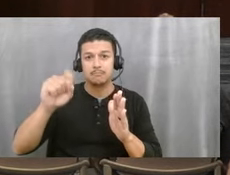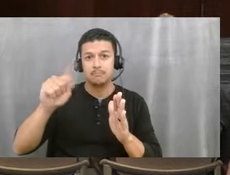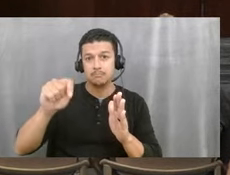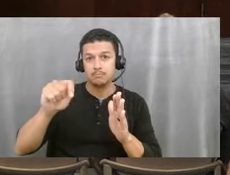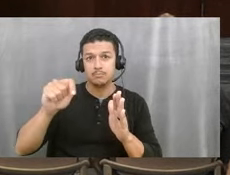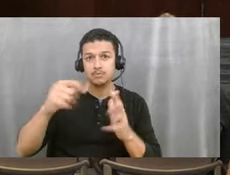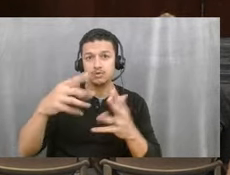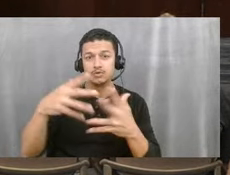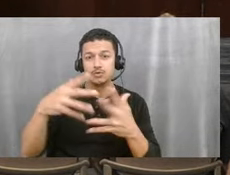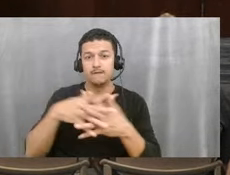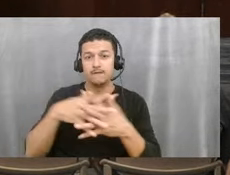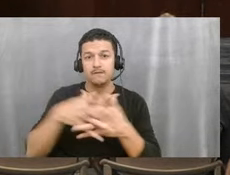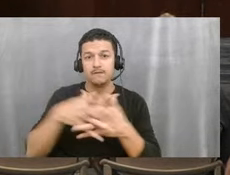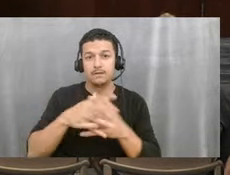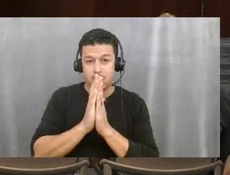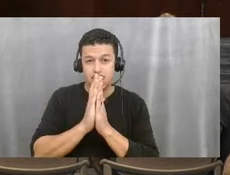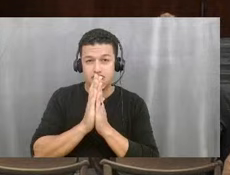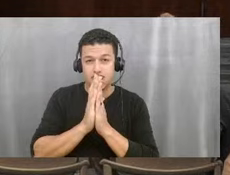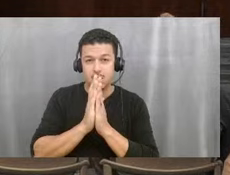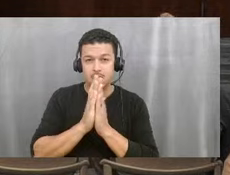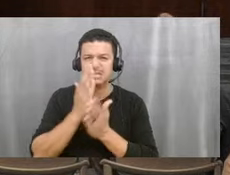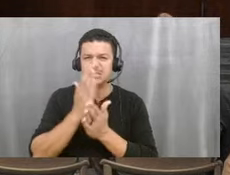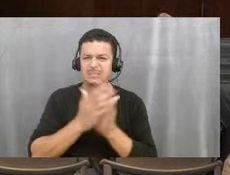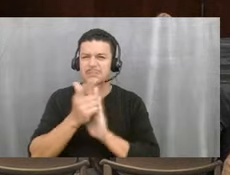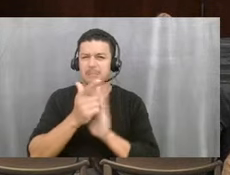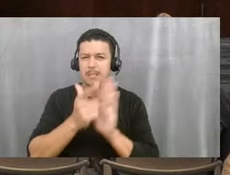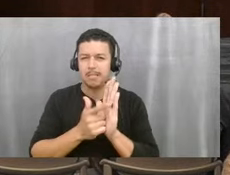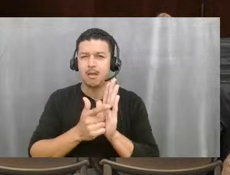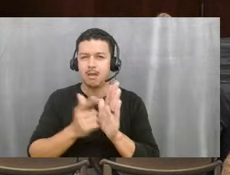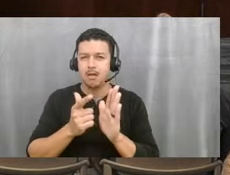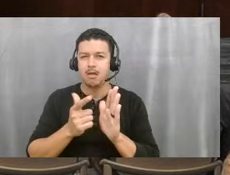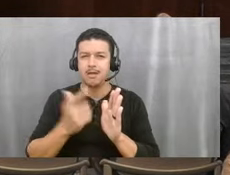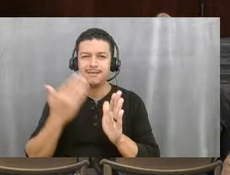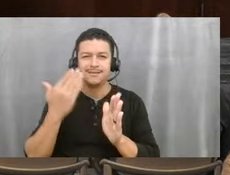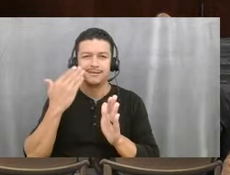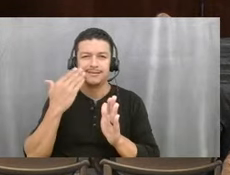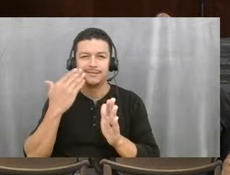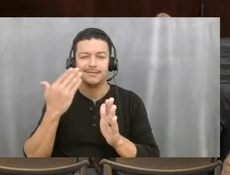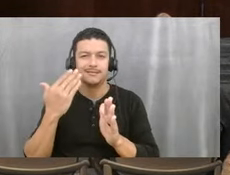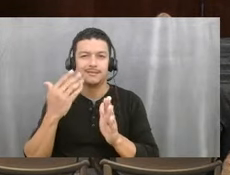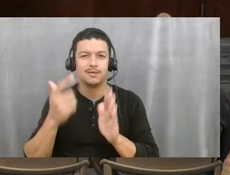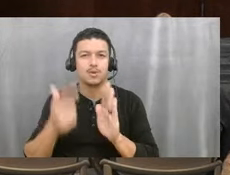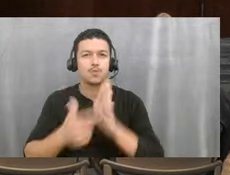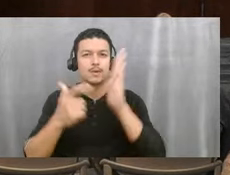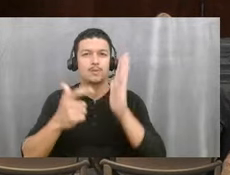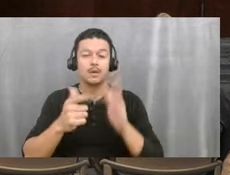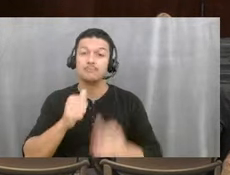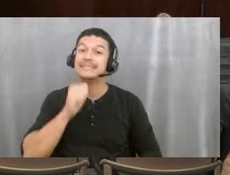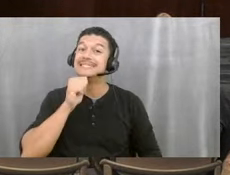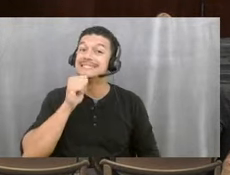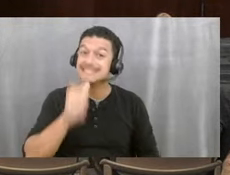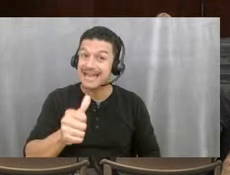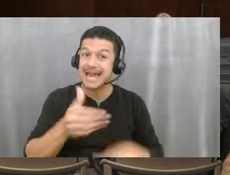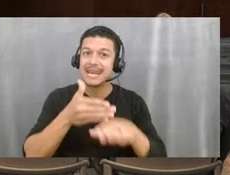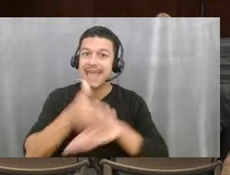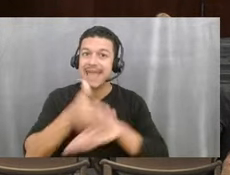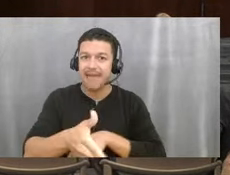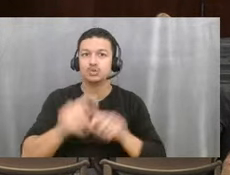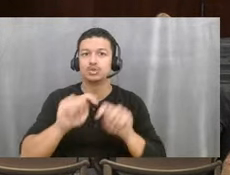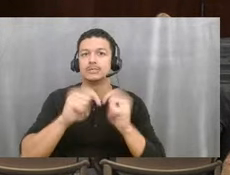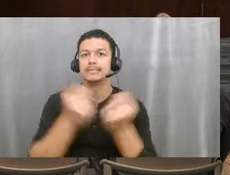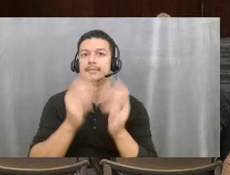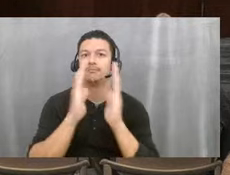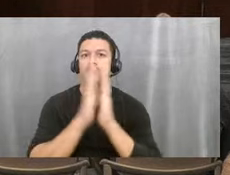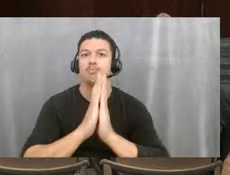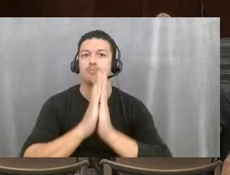And there was some case law regarding that where they were going to require him not to do the post-team prayers on the field.